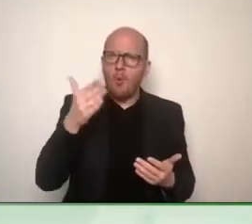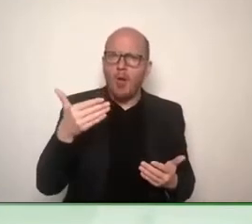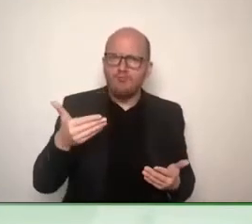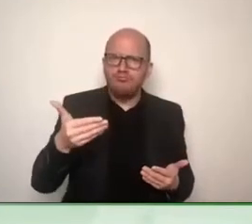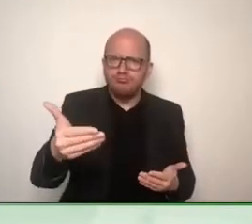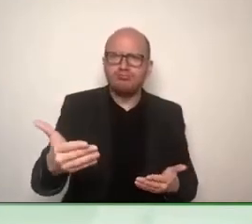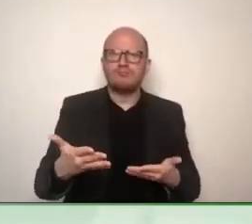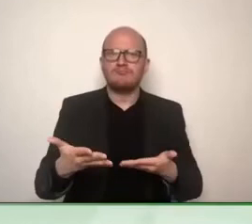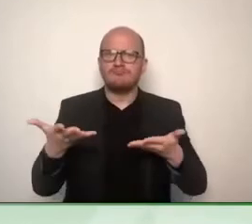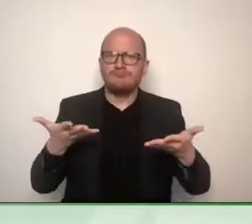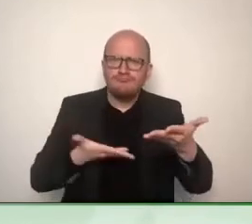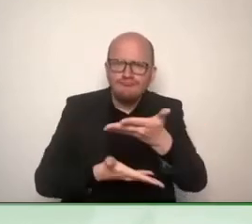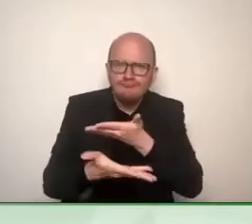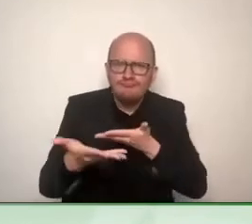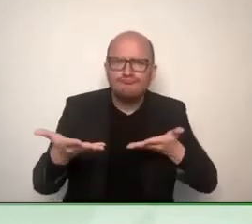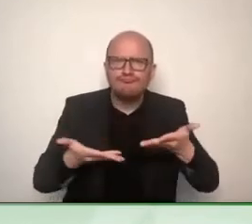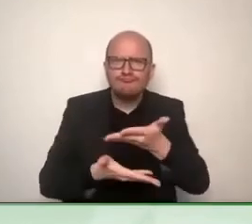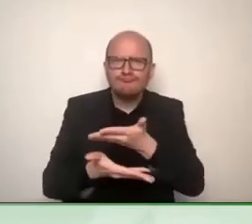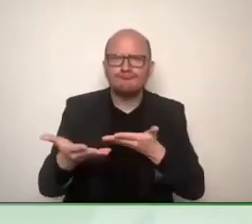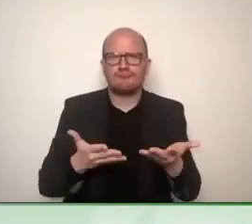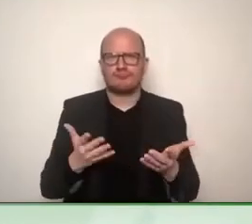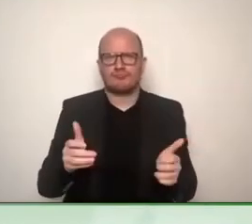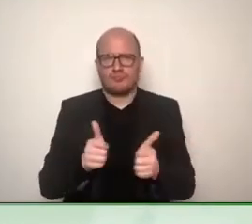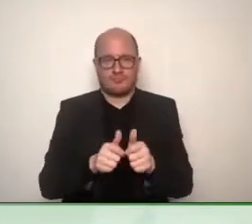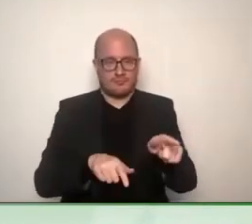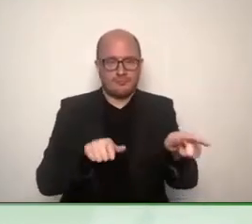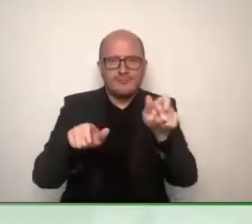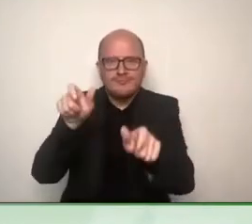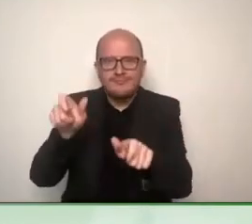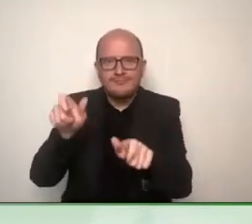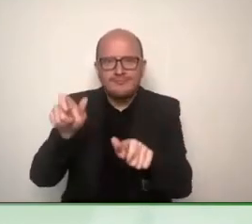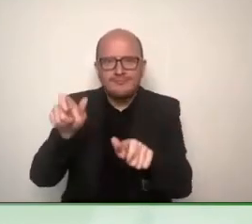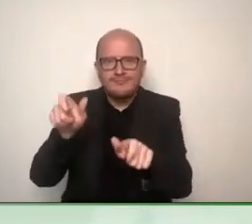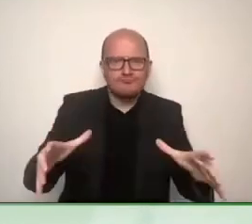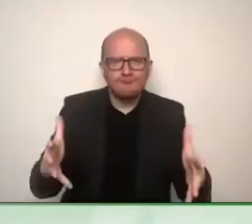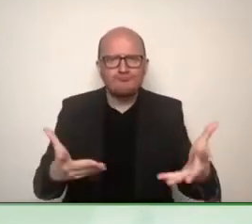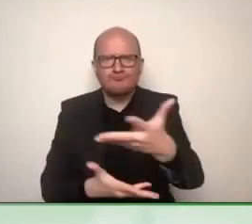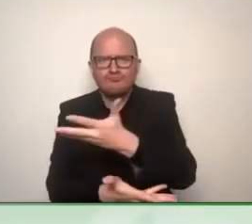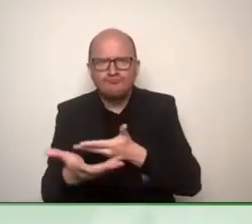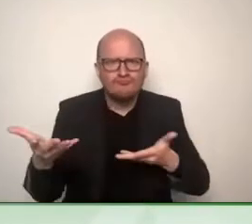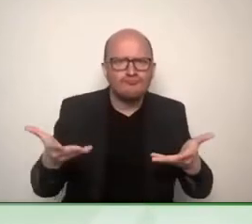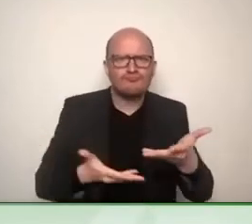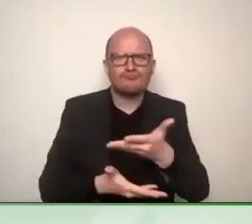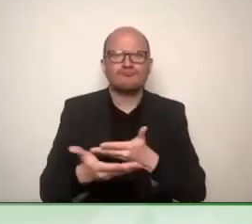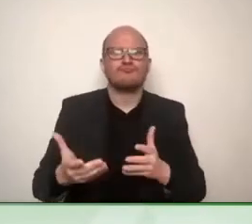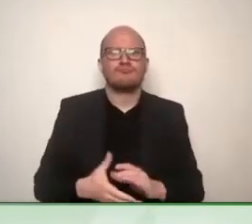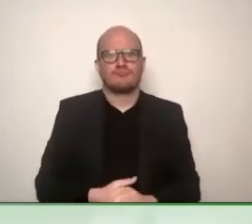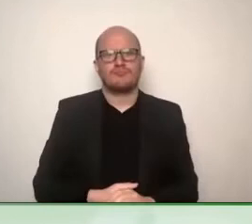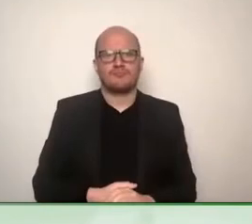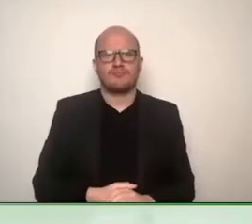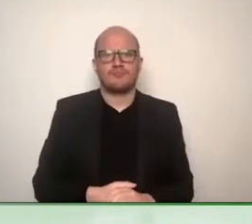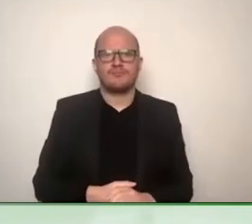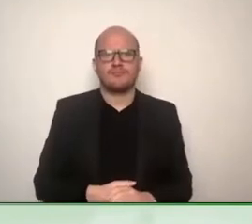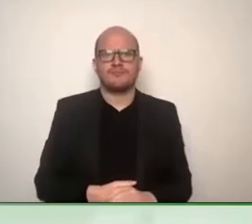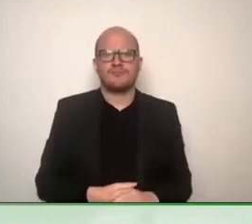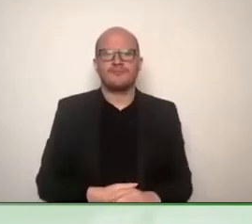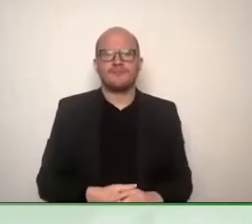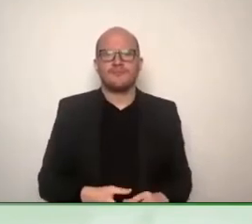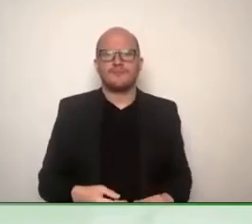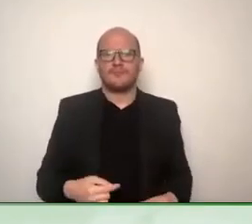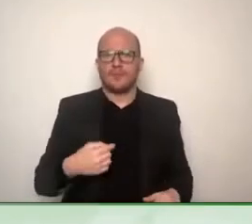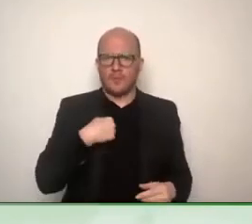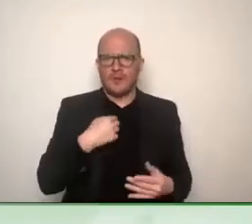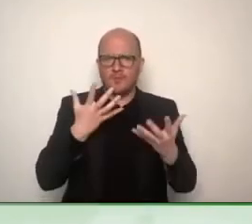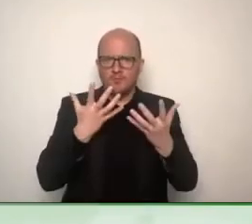And it will find its way. I hope that people just pick these results and run away with them and do whatever they think is good to